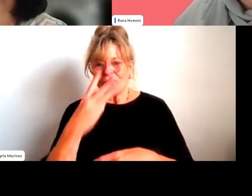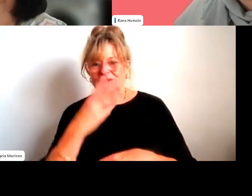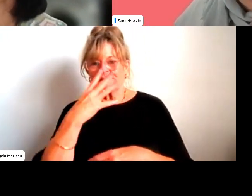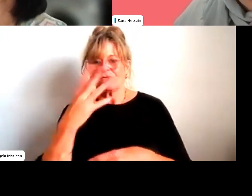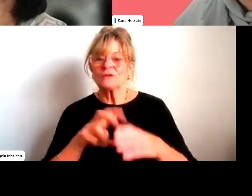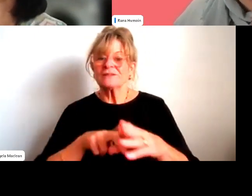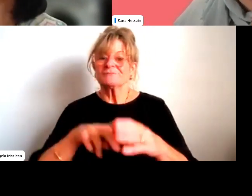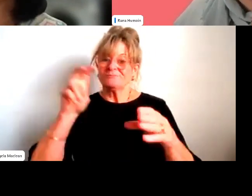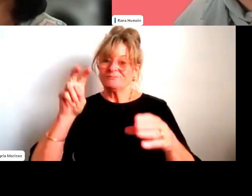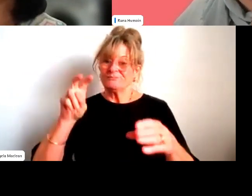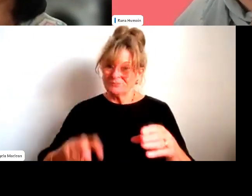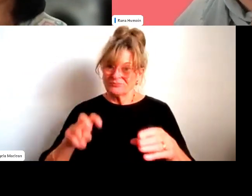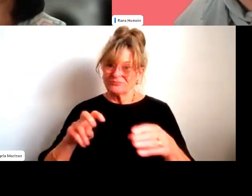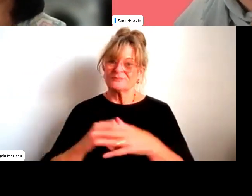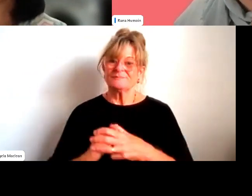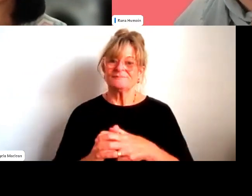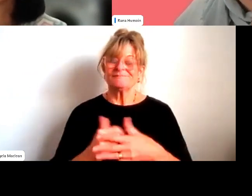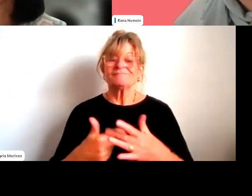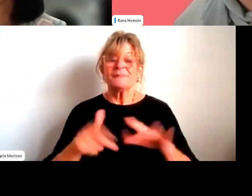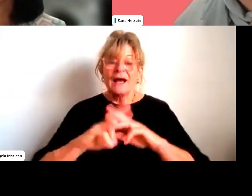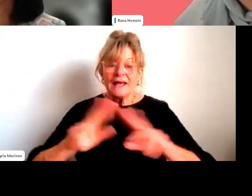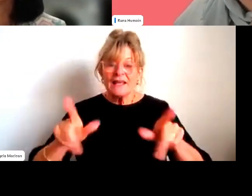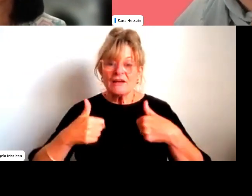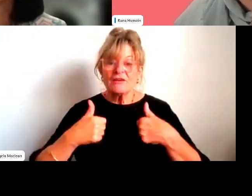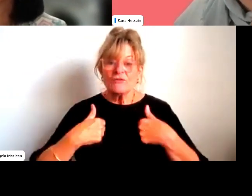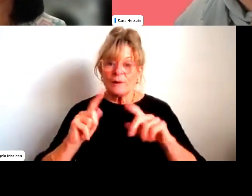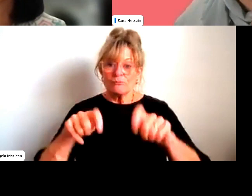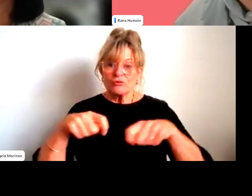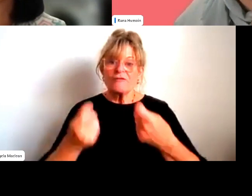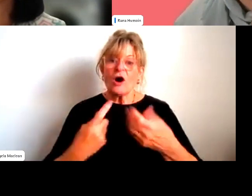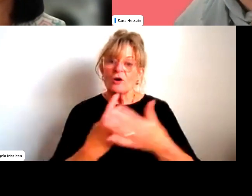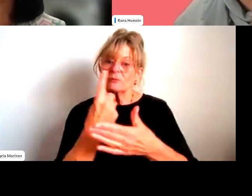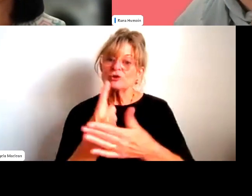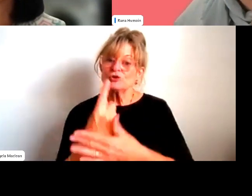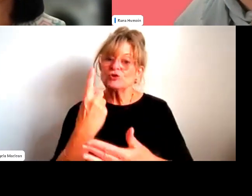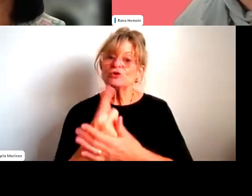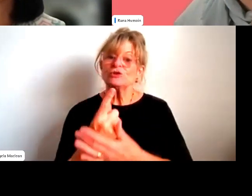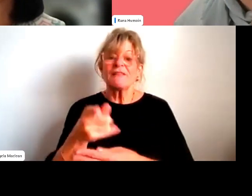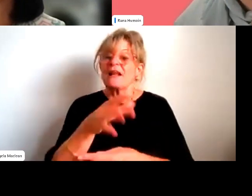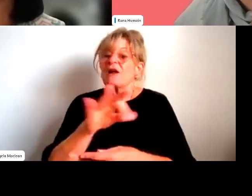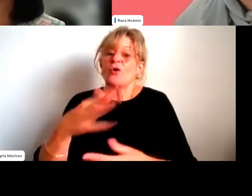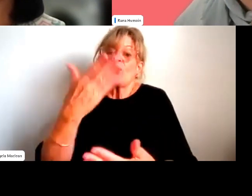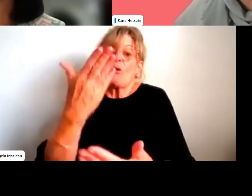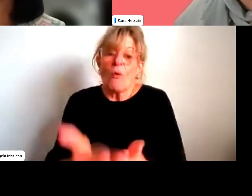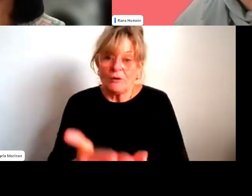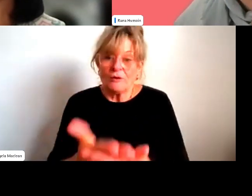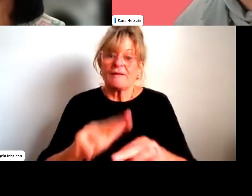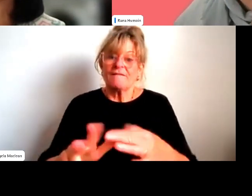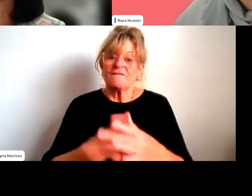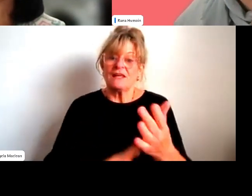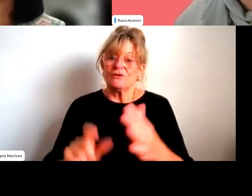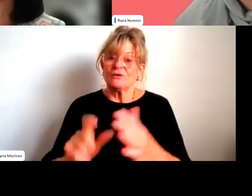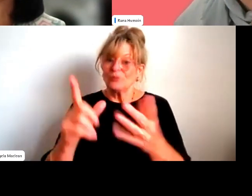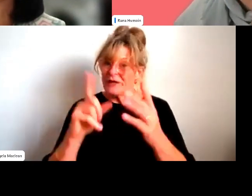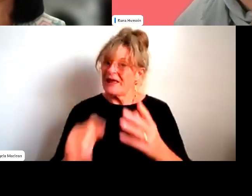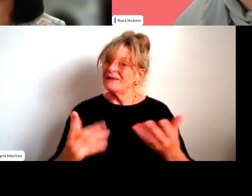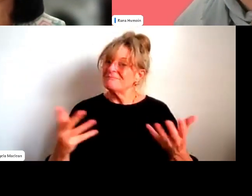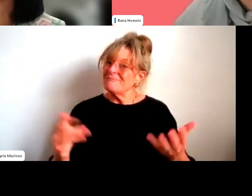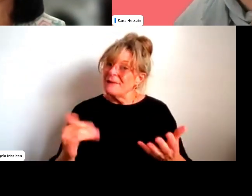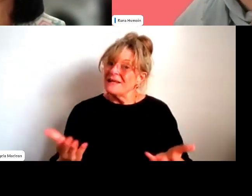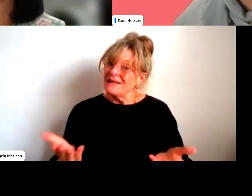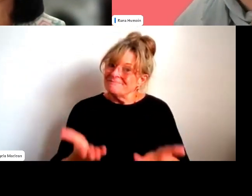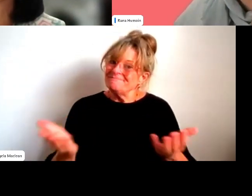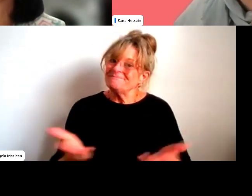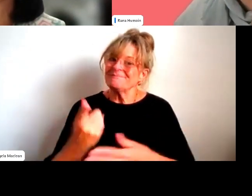that they will take on opportunities off field as well as they grow and transition throughout the game. Um, we know that,